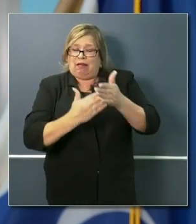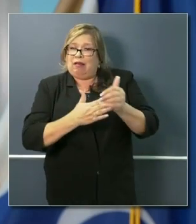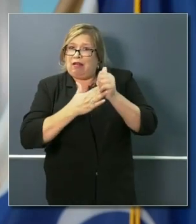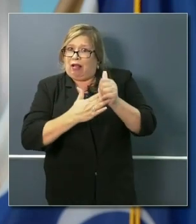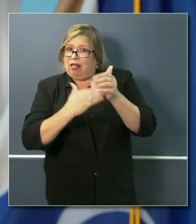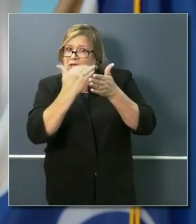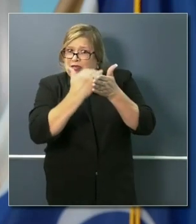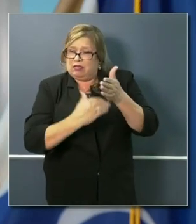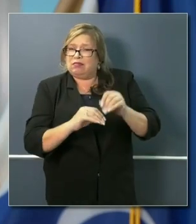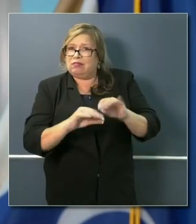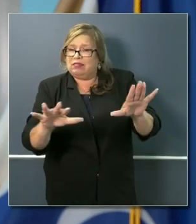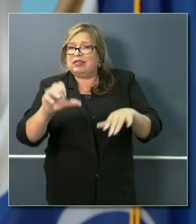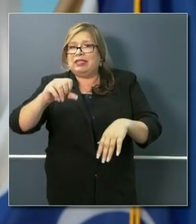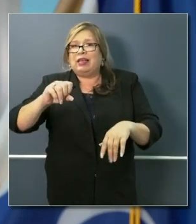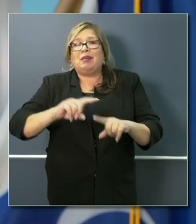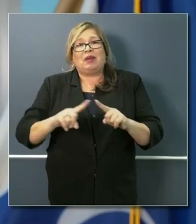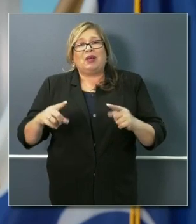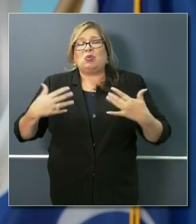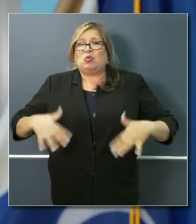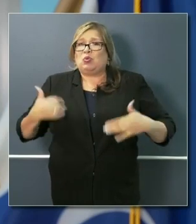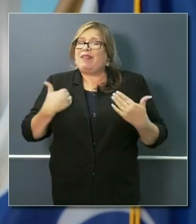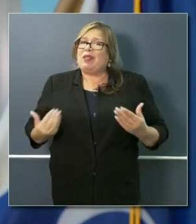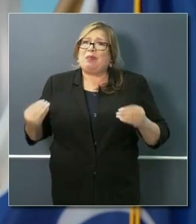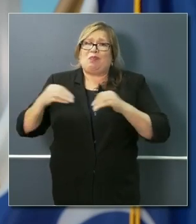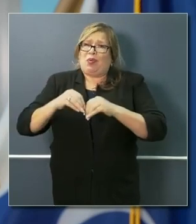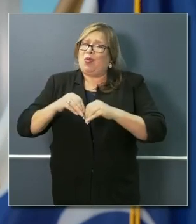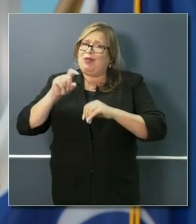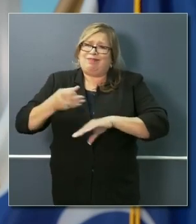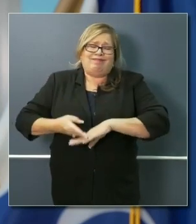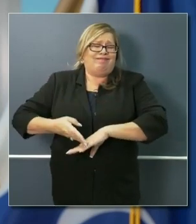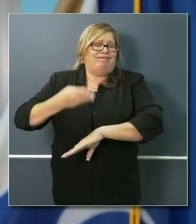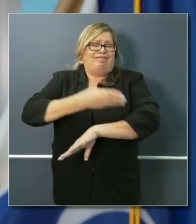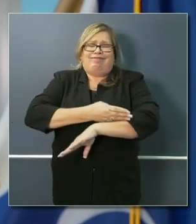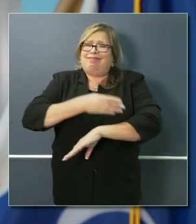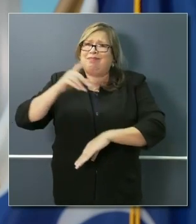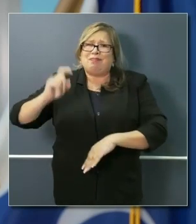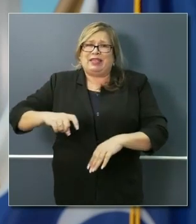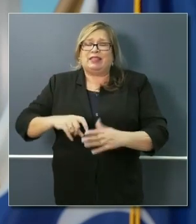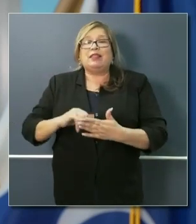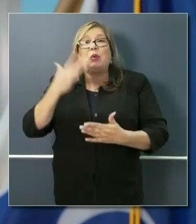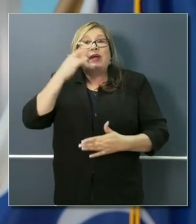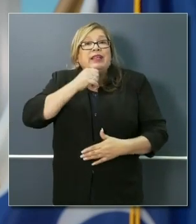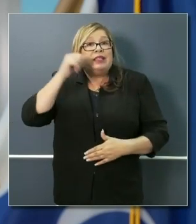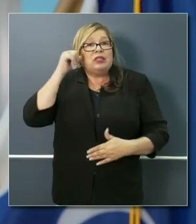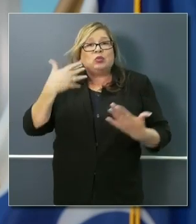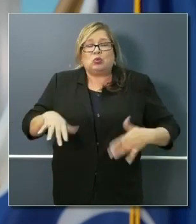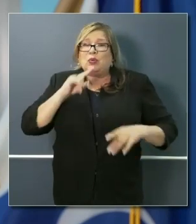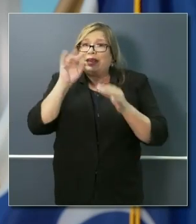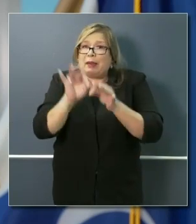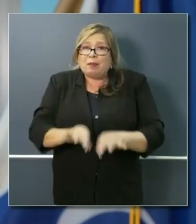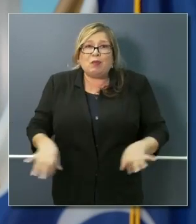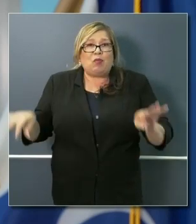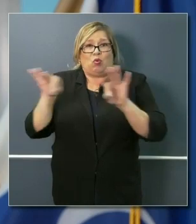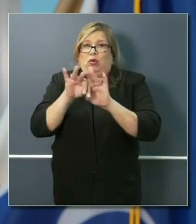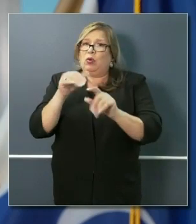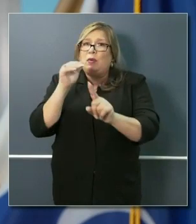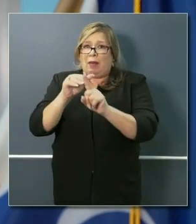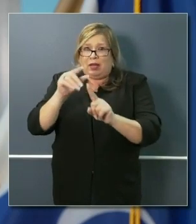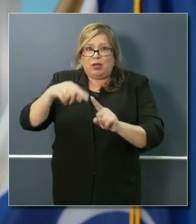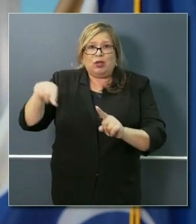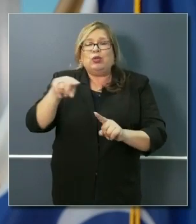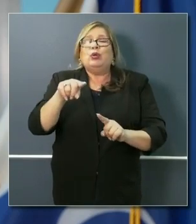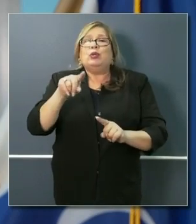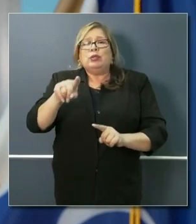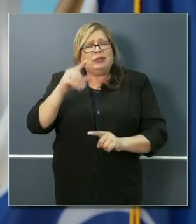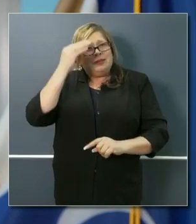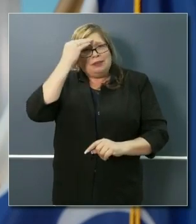country. But we have enormous amount of work to do, and that's why the announcement yesterday was so important, to remind people to anchor in